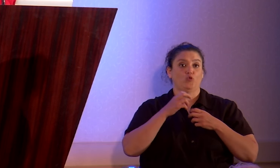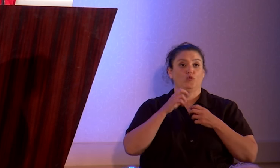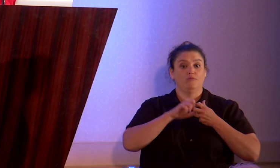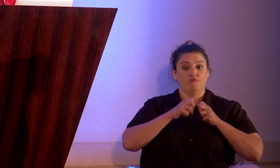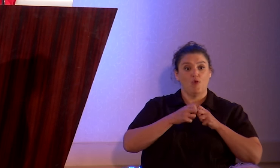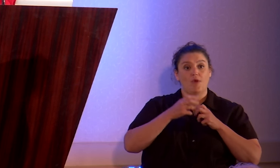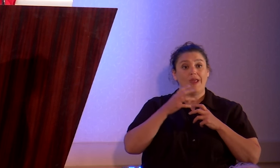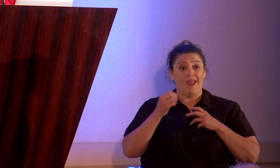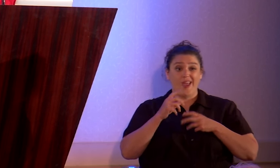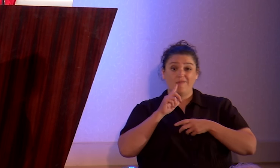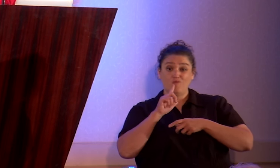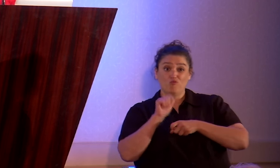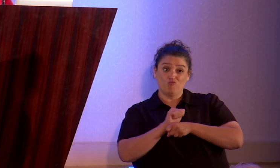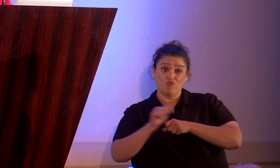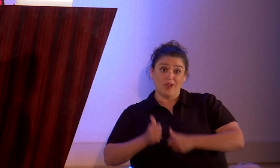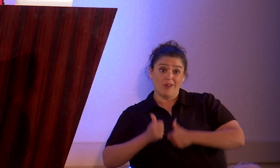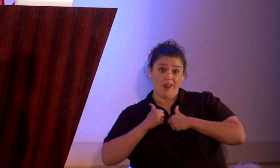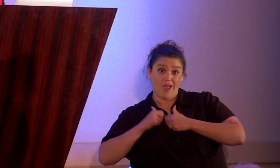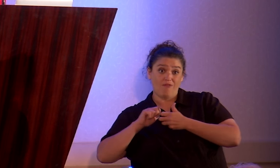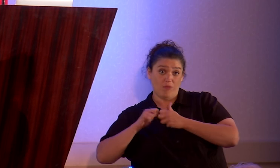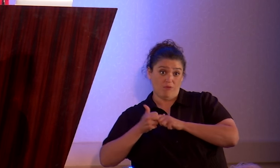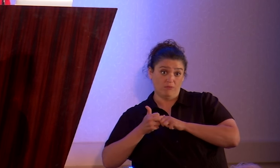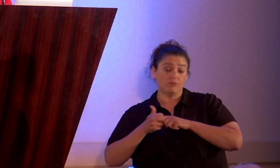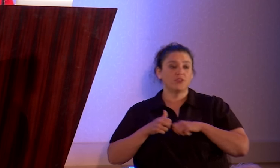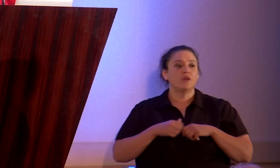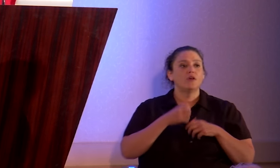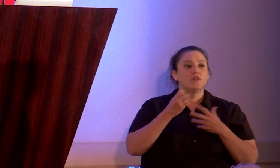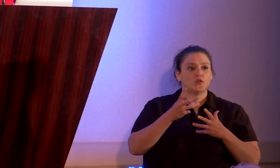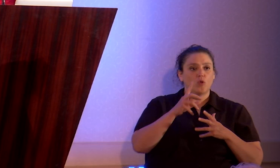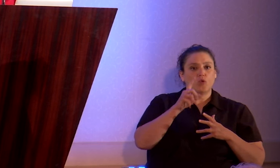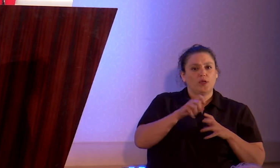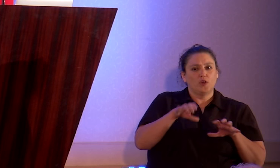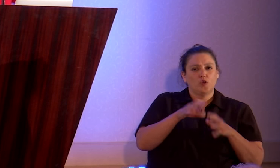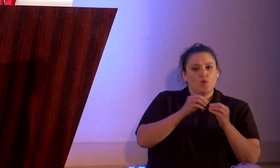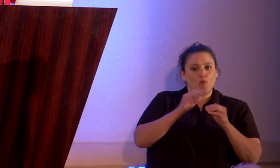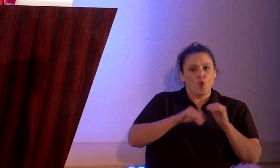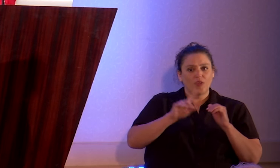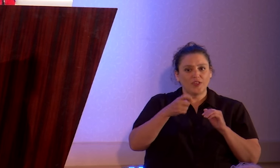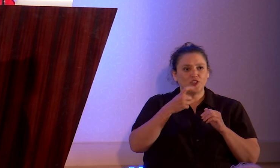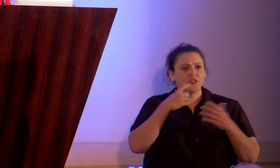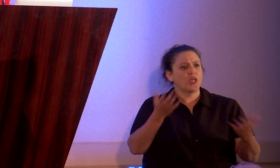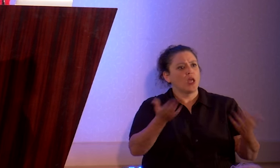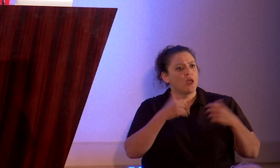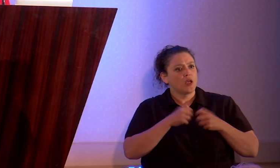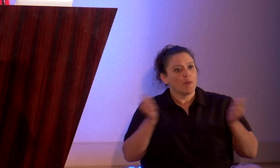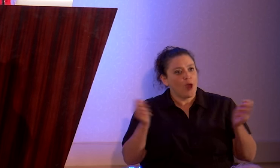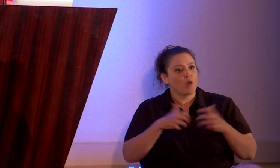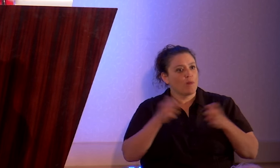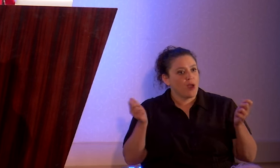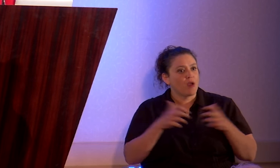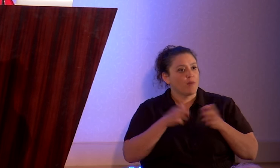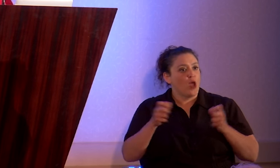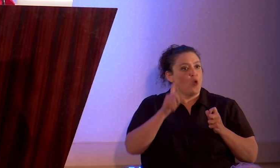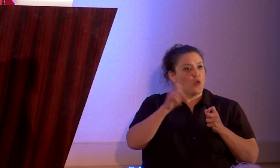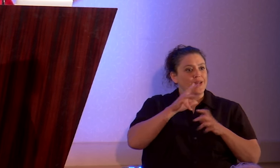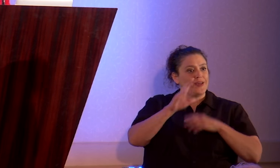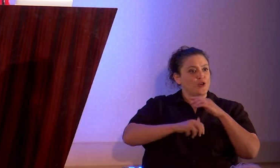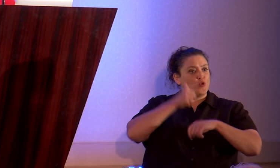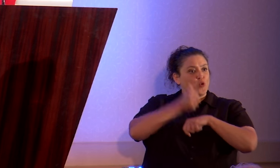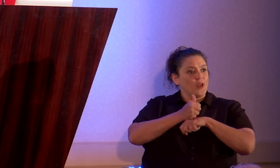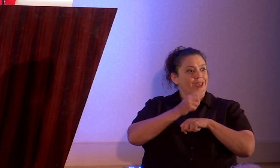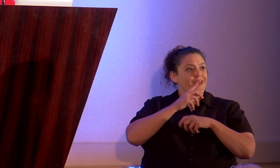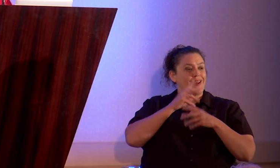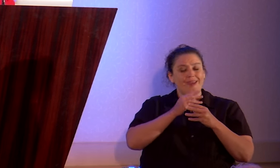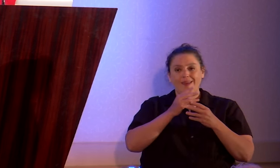practical consequences. So we need to do more than just keep telling each other, come out, come out, come out. We need to create and